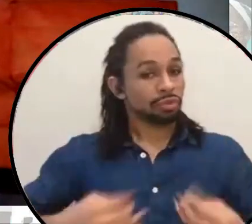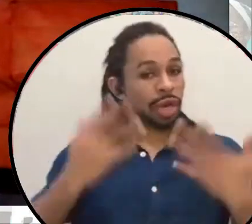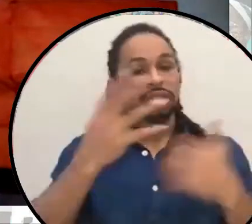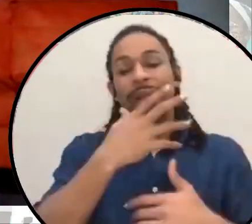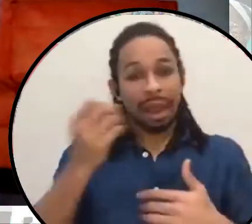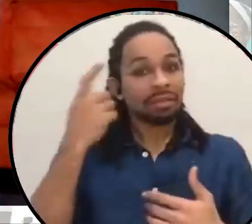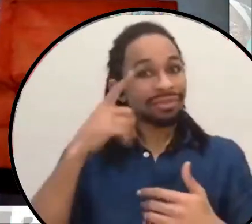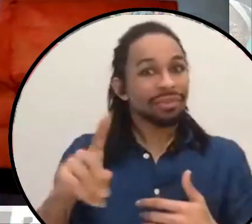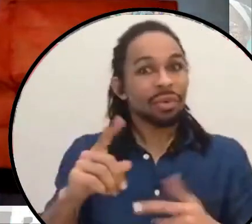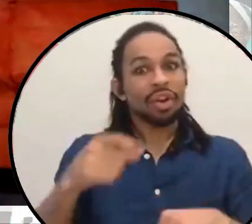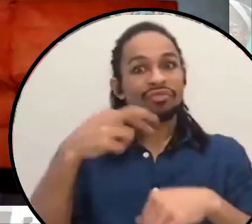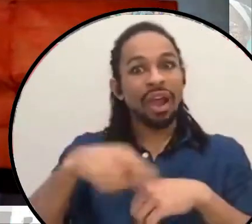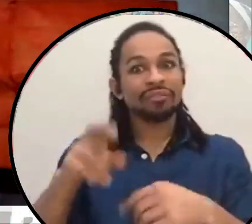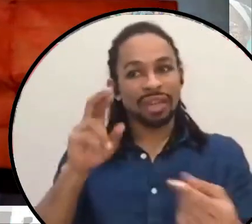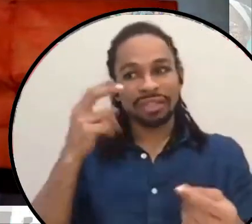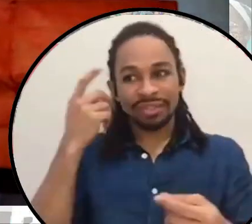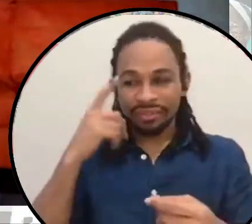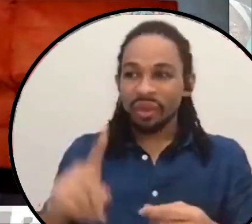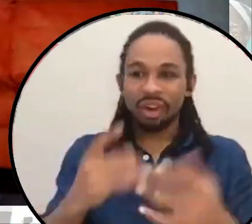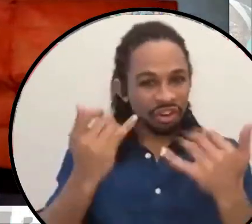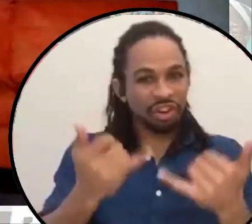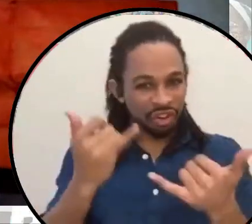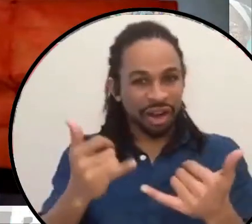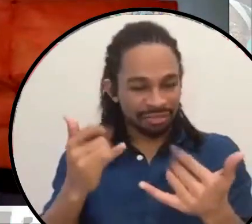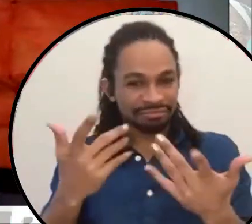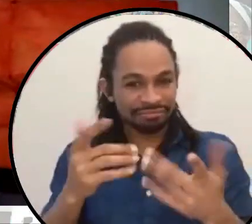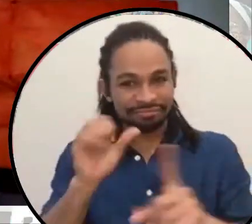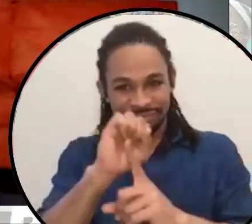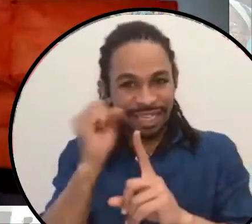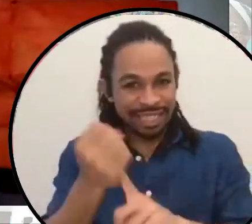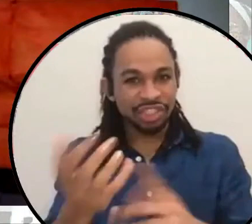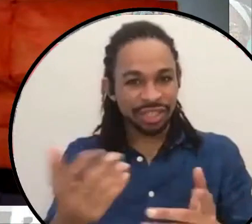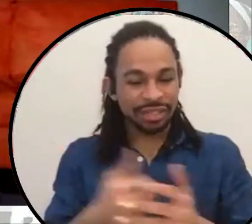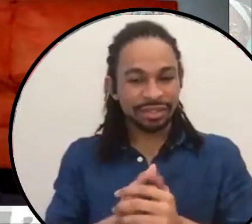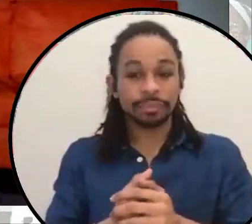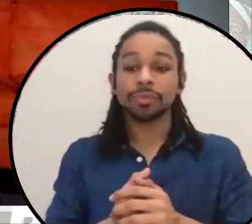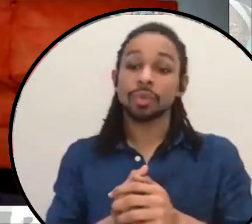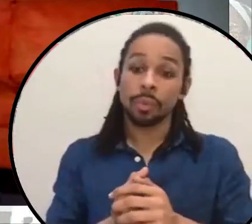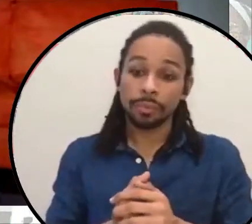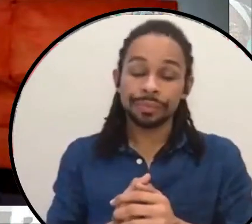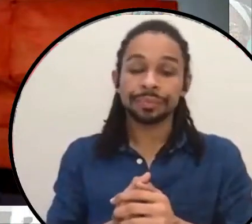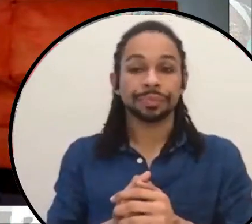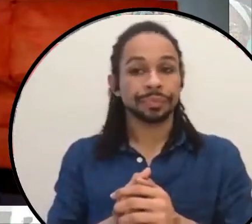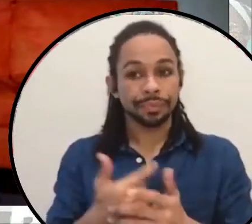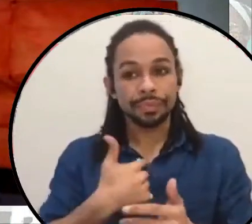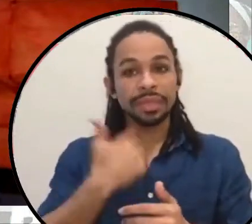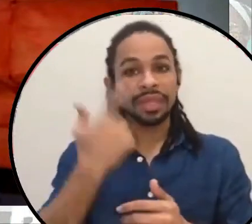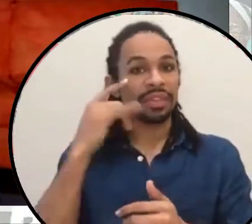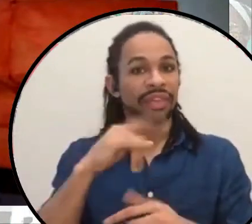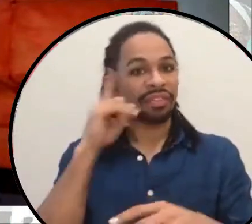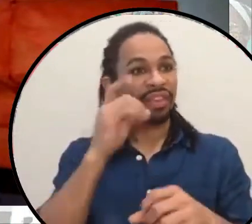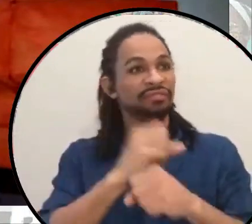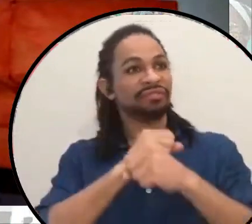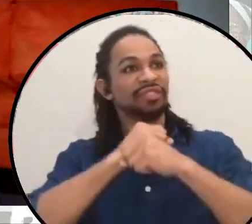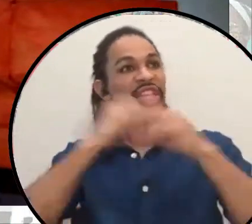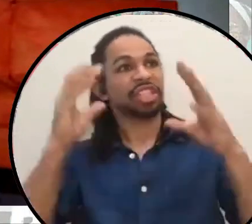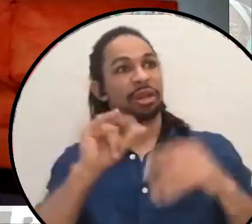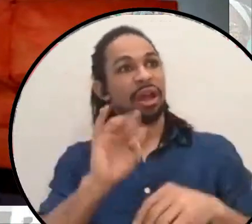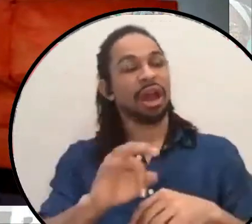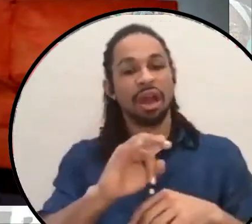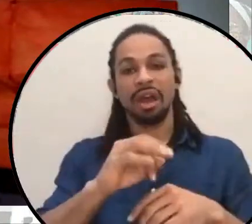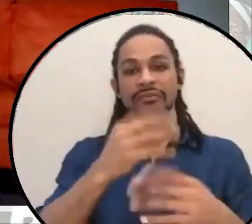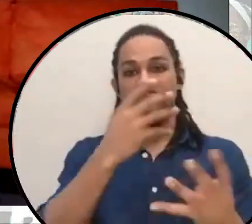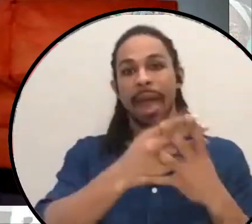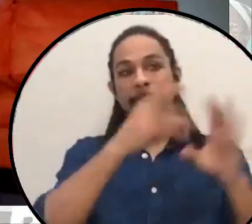to current conditions. And so, um, I, I think that the vision abolition is of abolition is